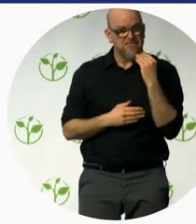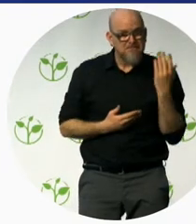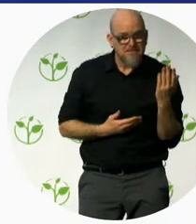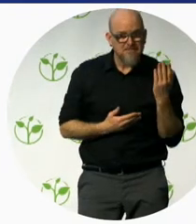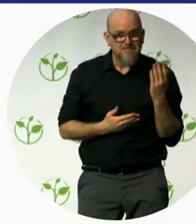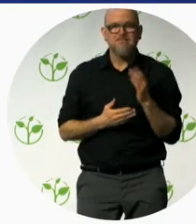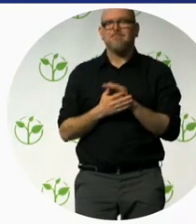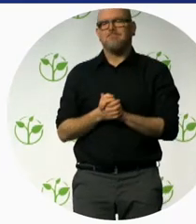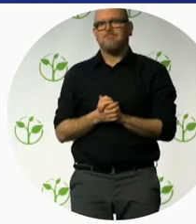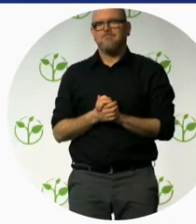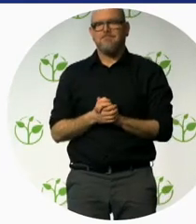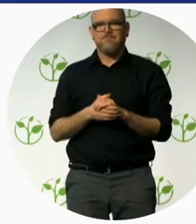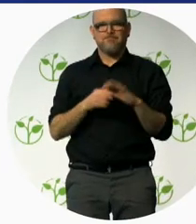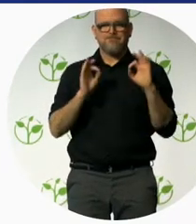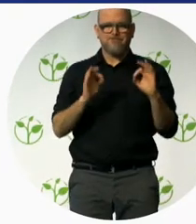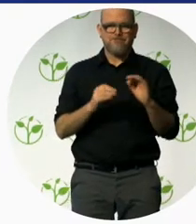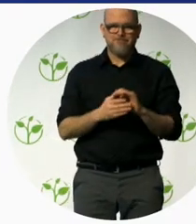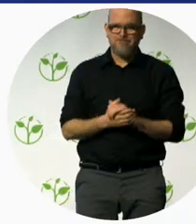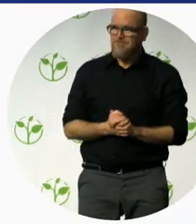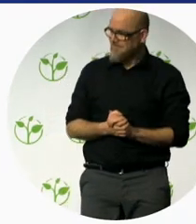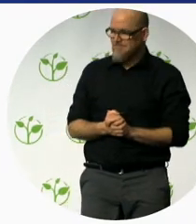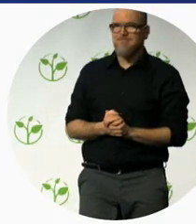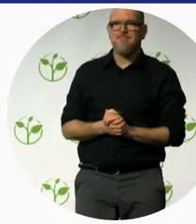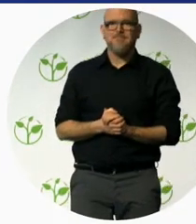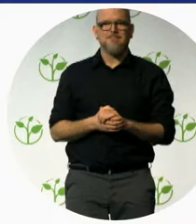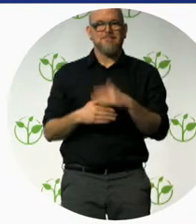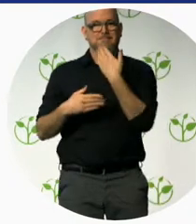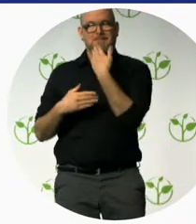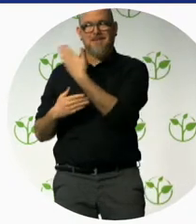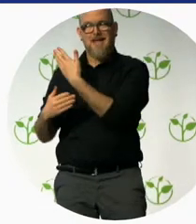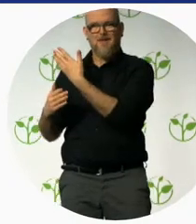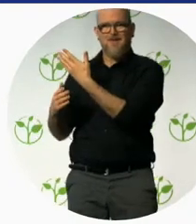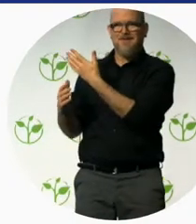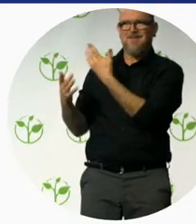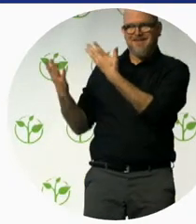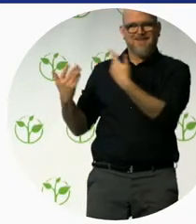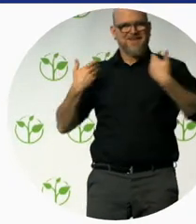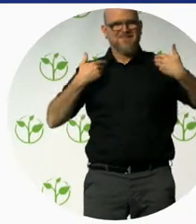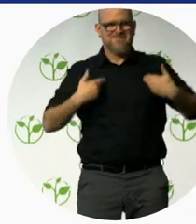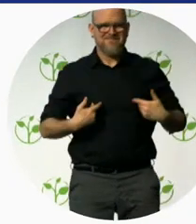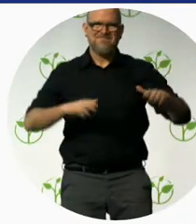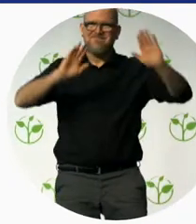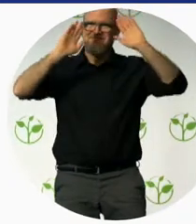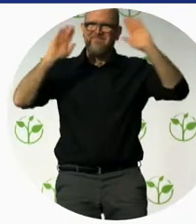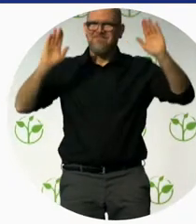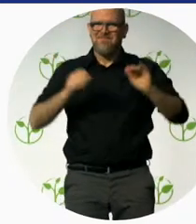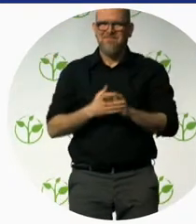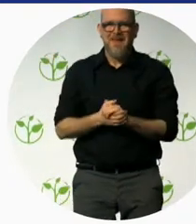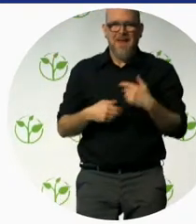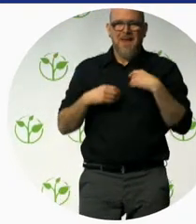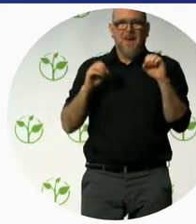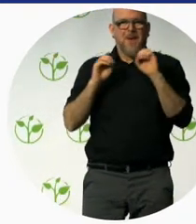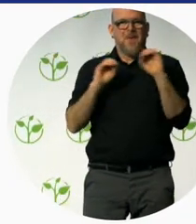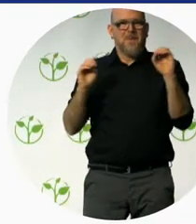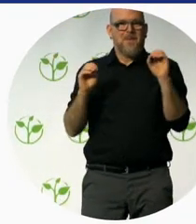you. Thank you, Ivor, for introducing me so kindly. I haven't been there for 17 years, but for 13 years